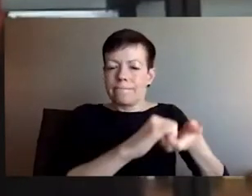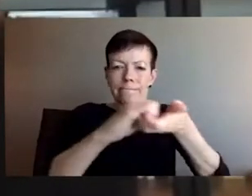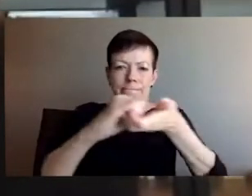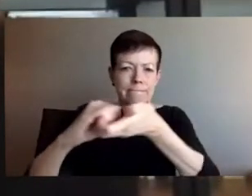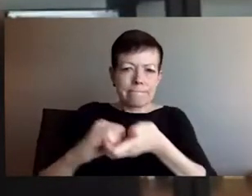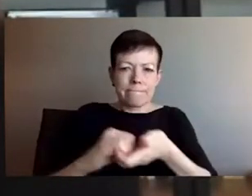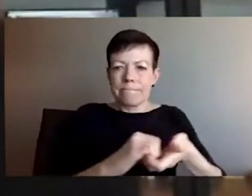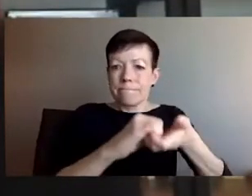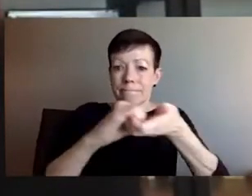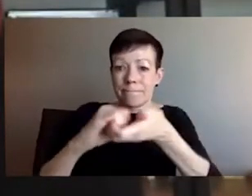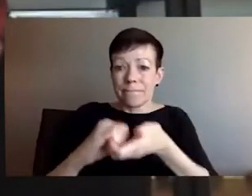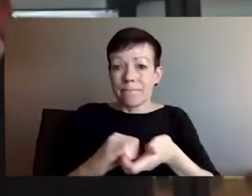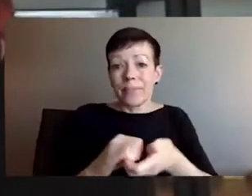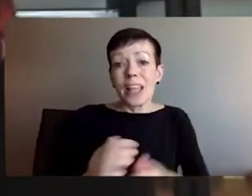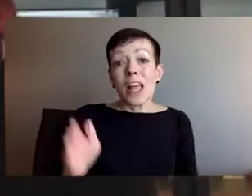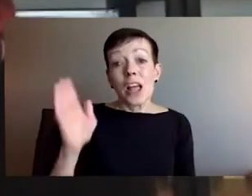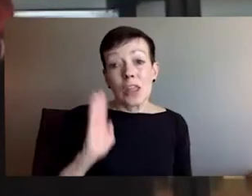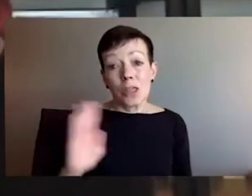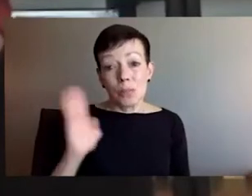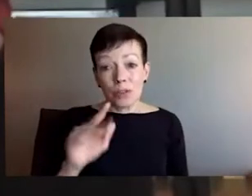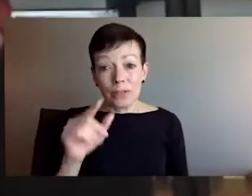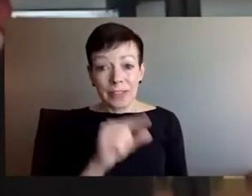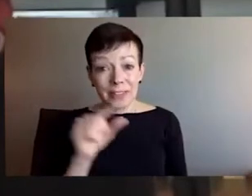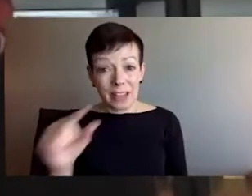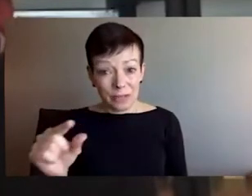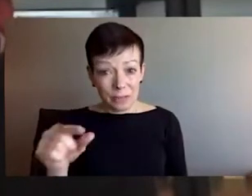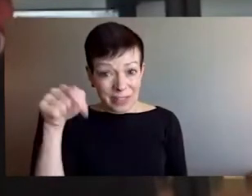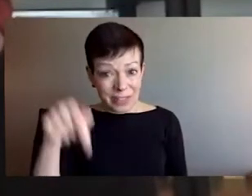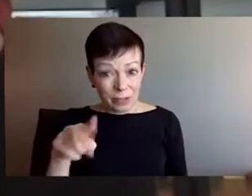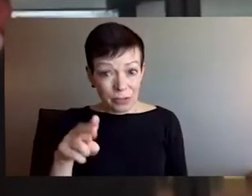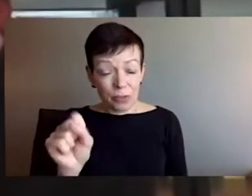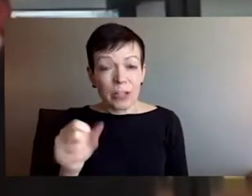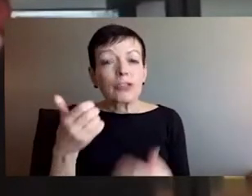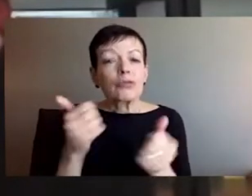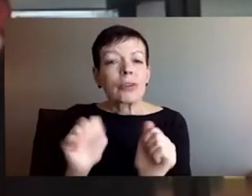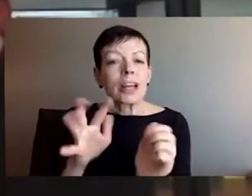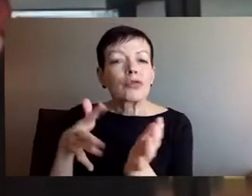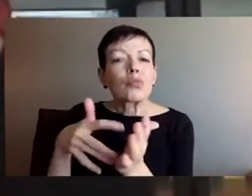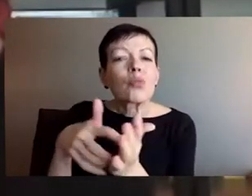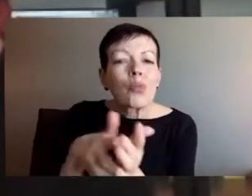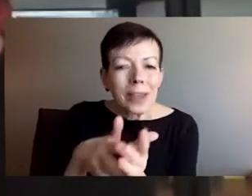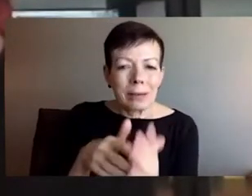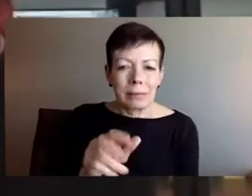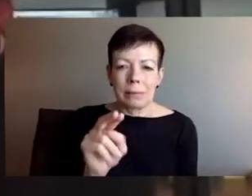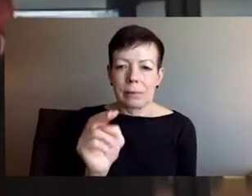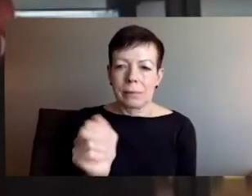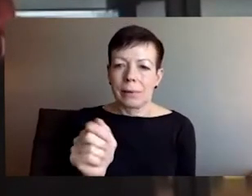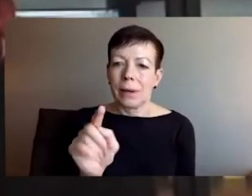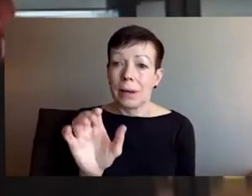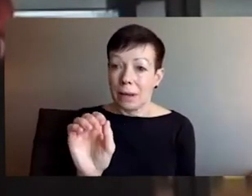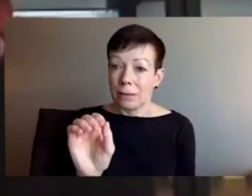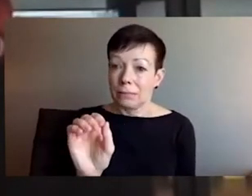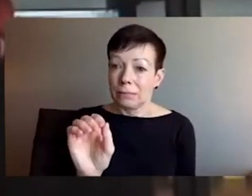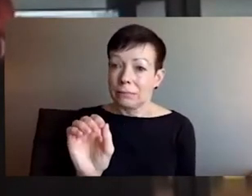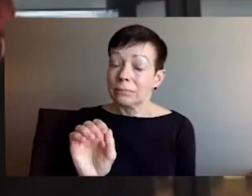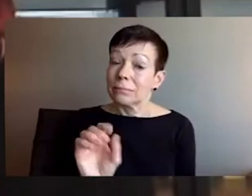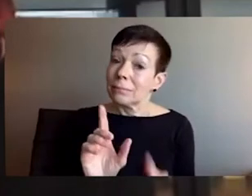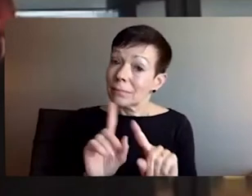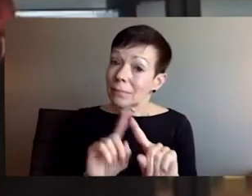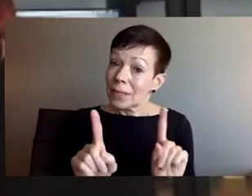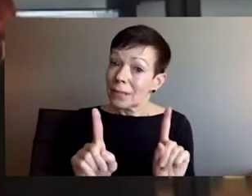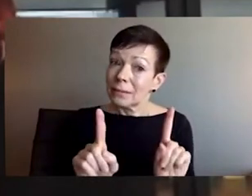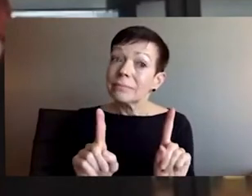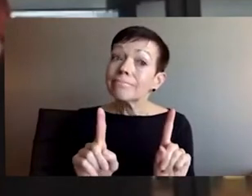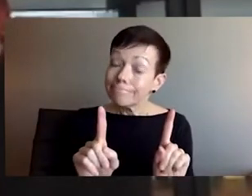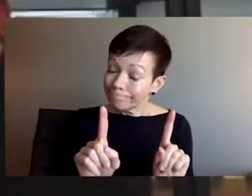has been used in other ways in the past, um, is an important, um, organization for, uh,